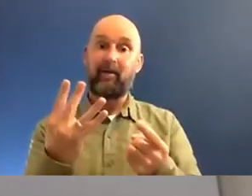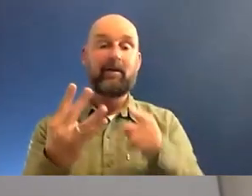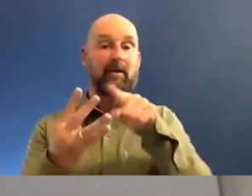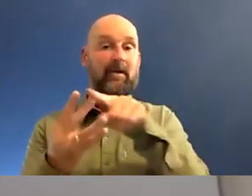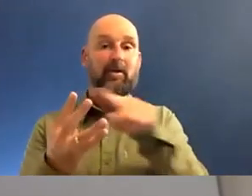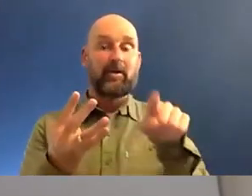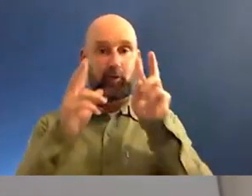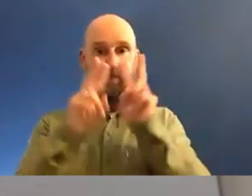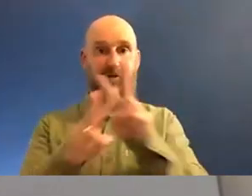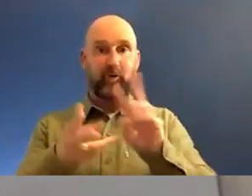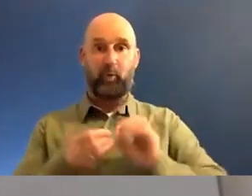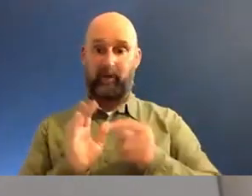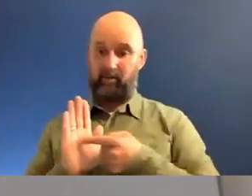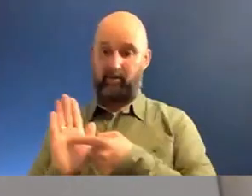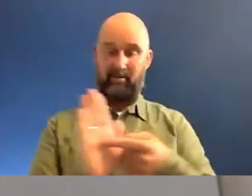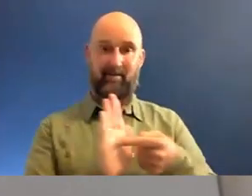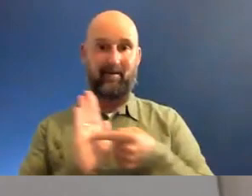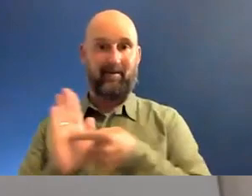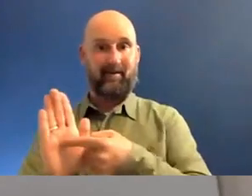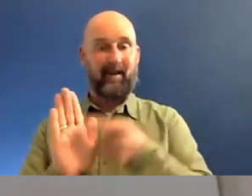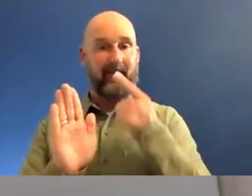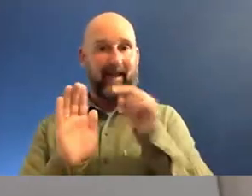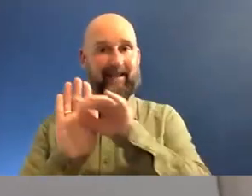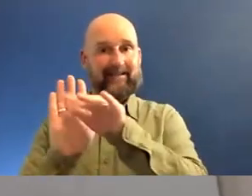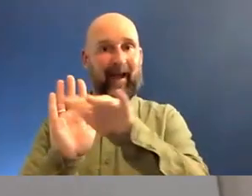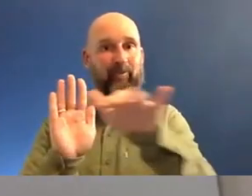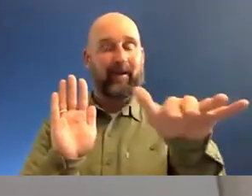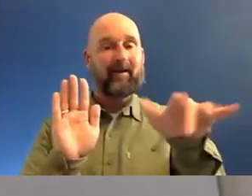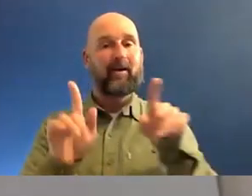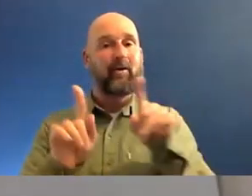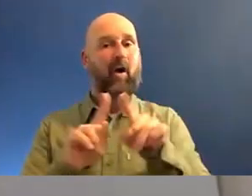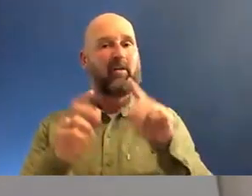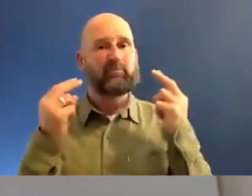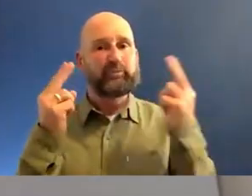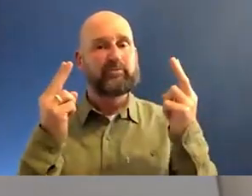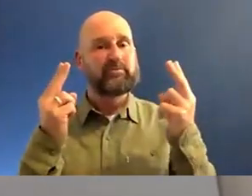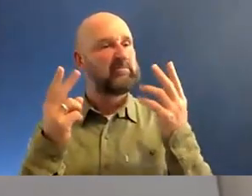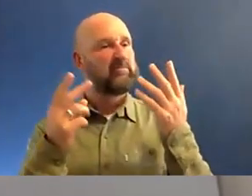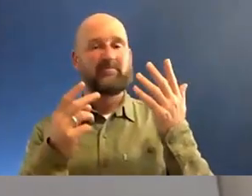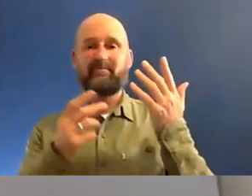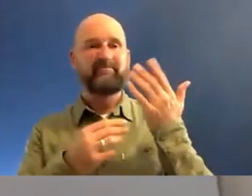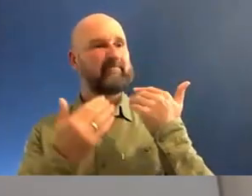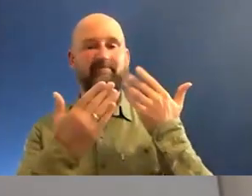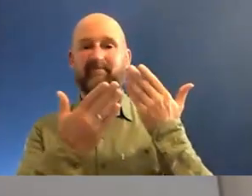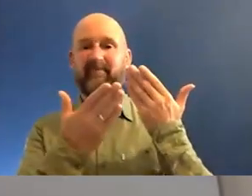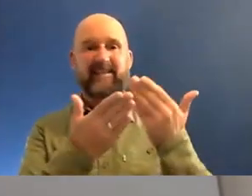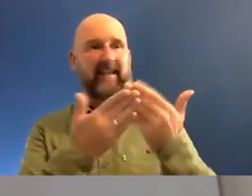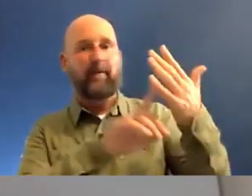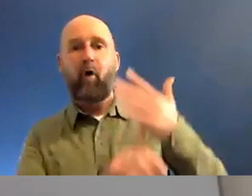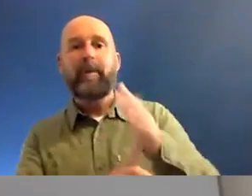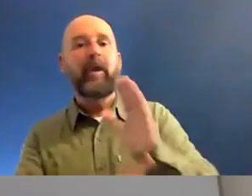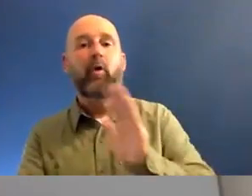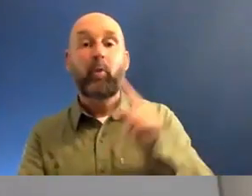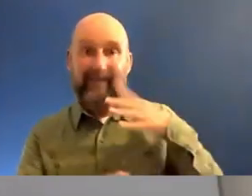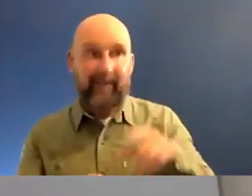a vision of who we are that's actually inspiring, not trying to push back against Islamophobia. We need that too. But just plainly